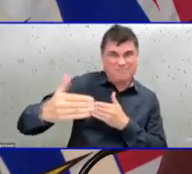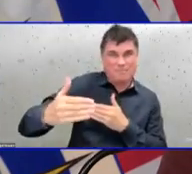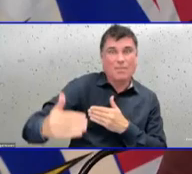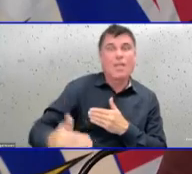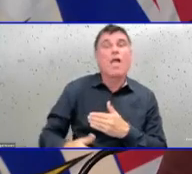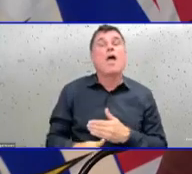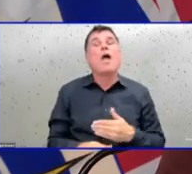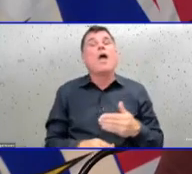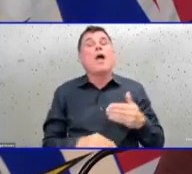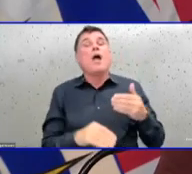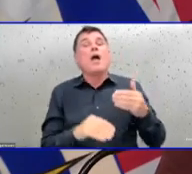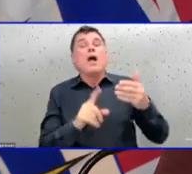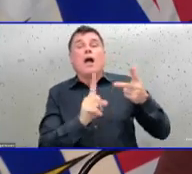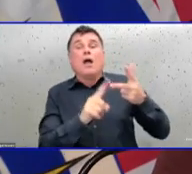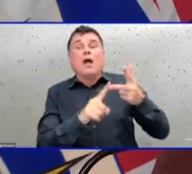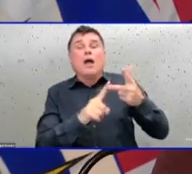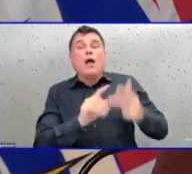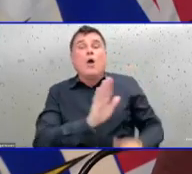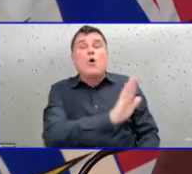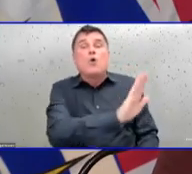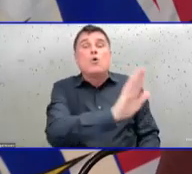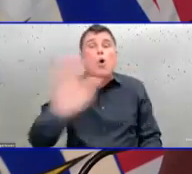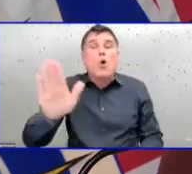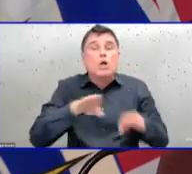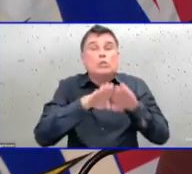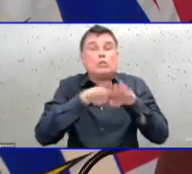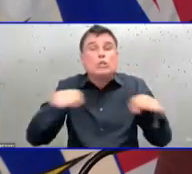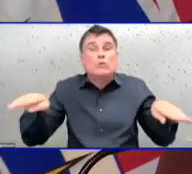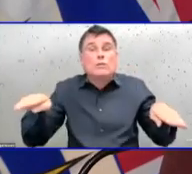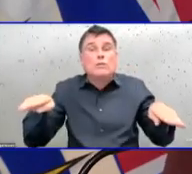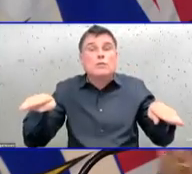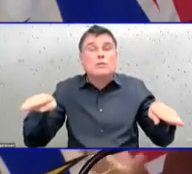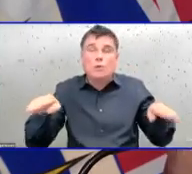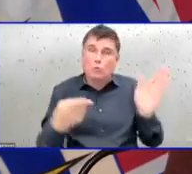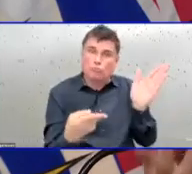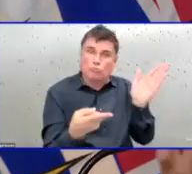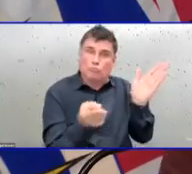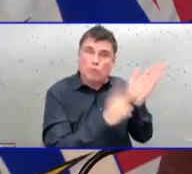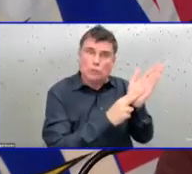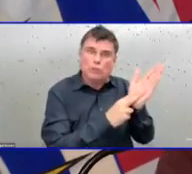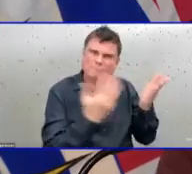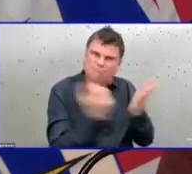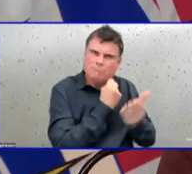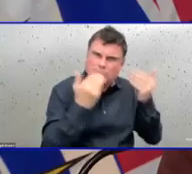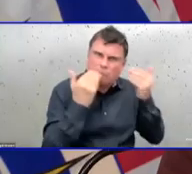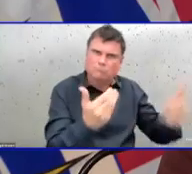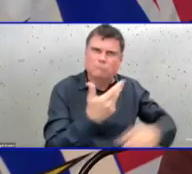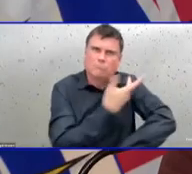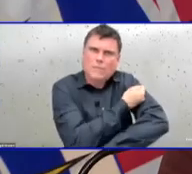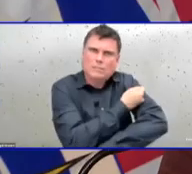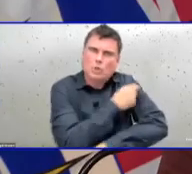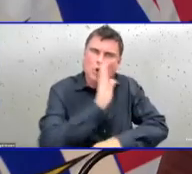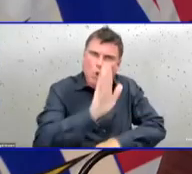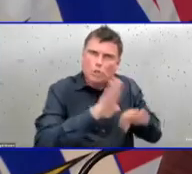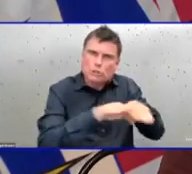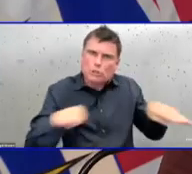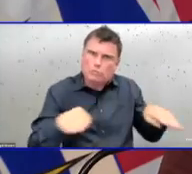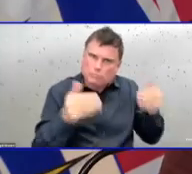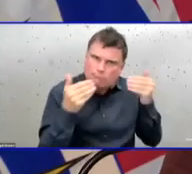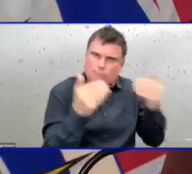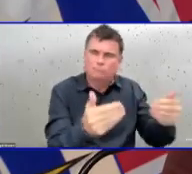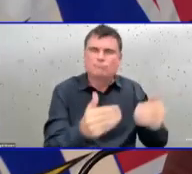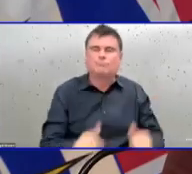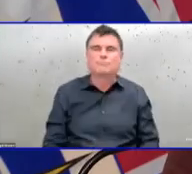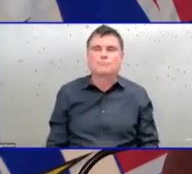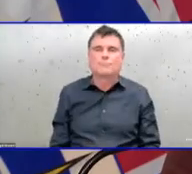in the coming weeks, it will be important to protect them as well. And we are working to provide all of the information to parents